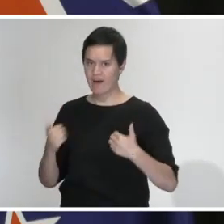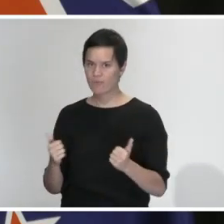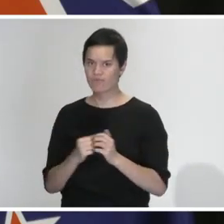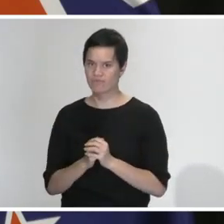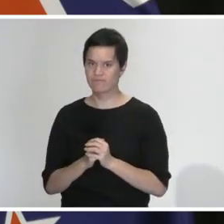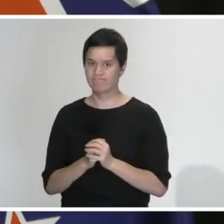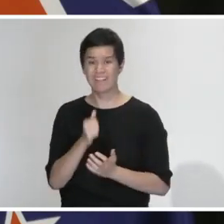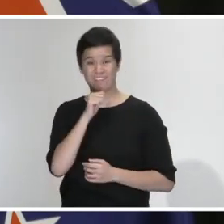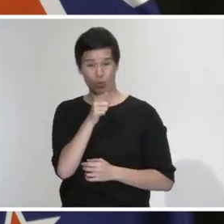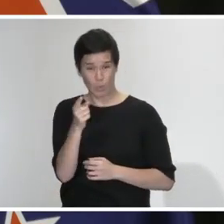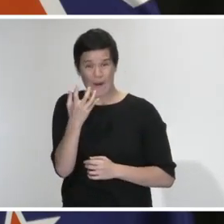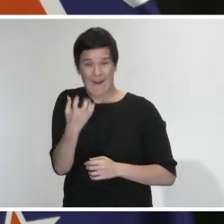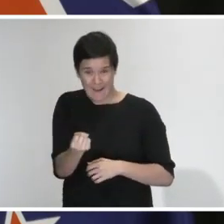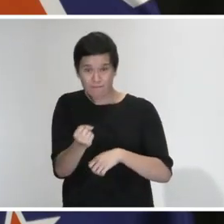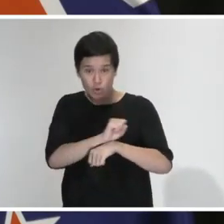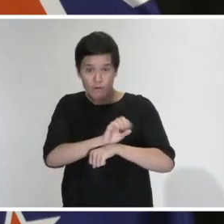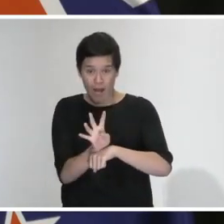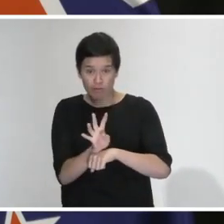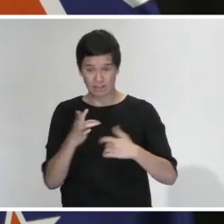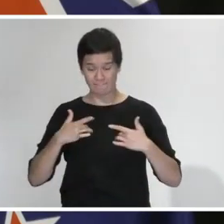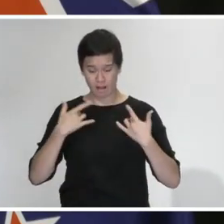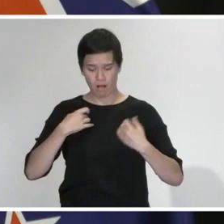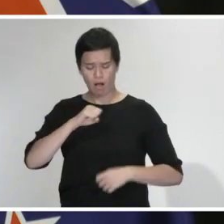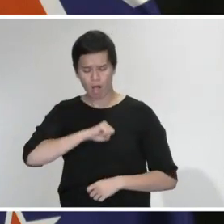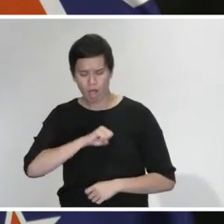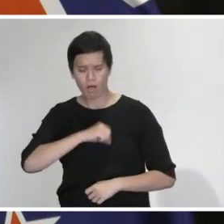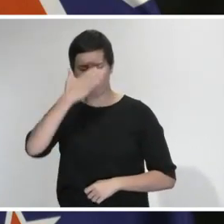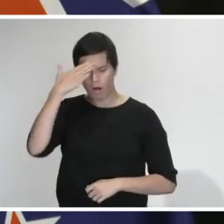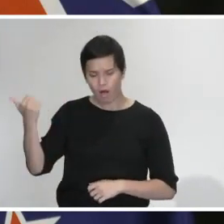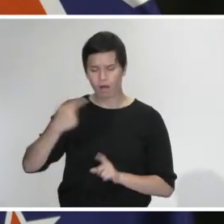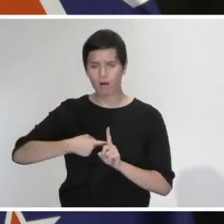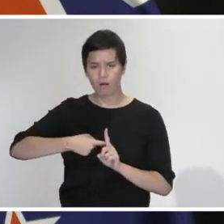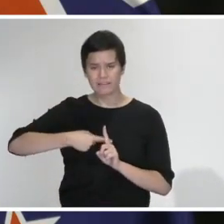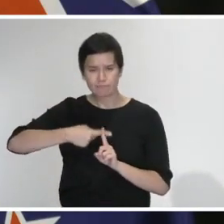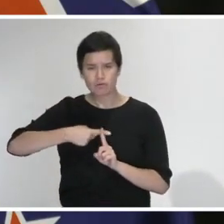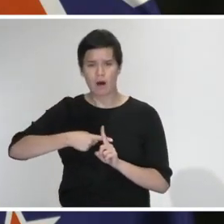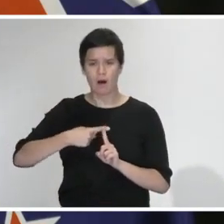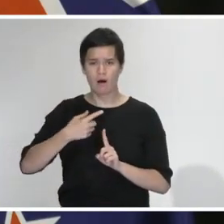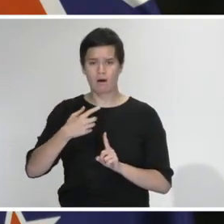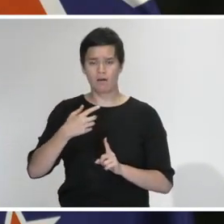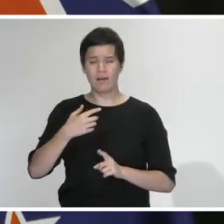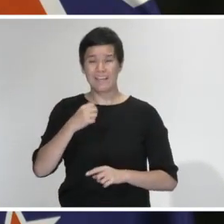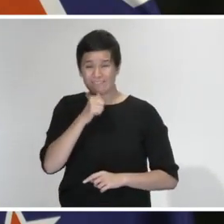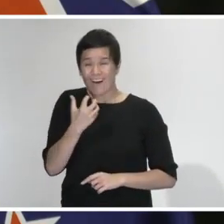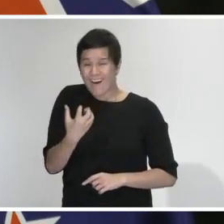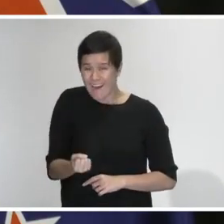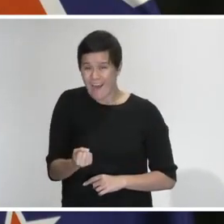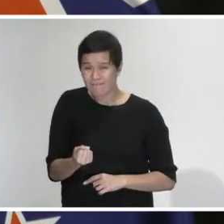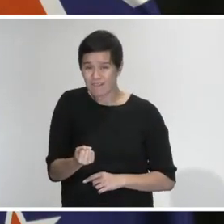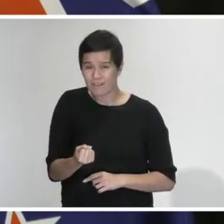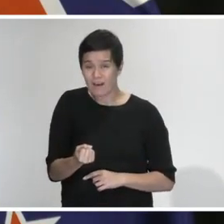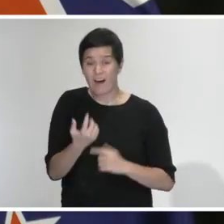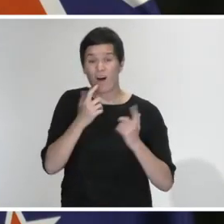if you do not tell health professionals, even before you have contact with them by picking up the phone, you are putting their lives at risk.